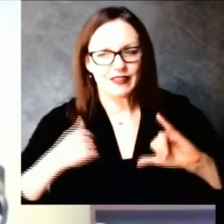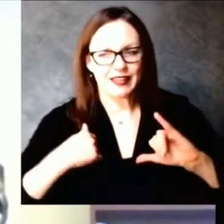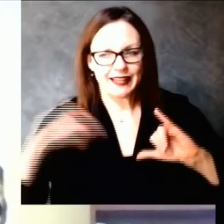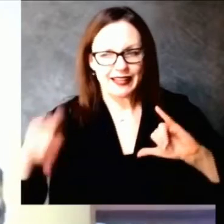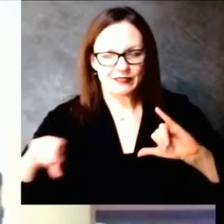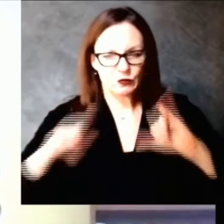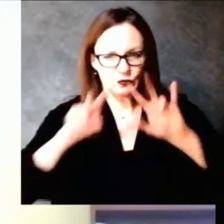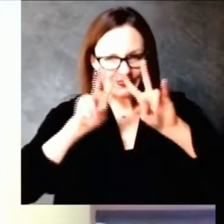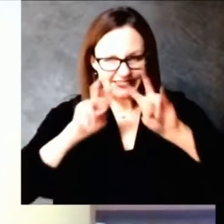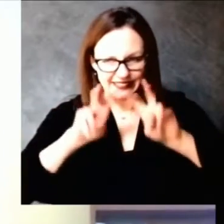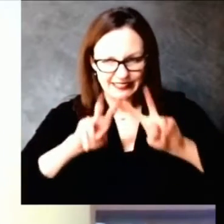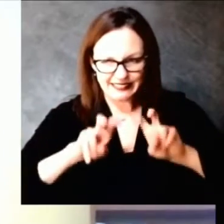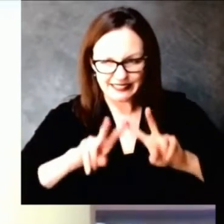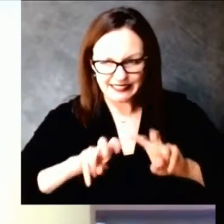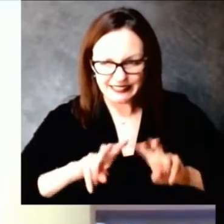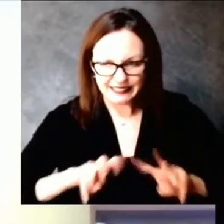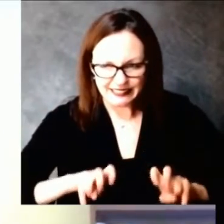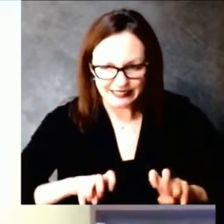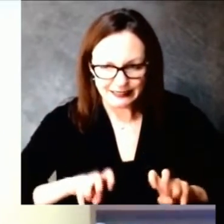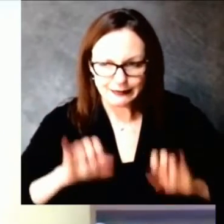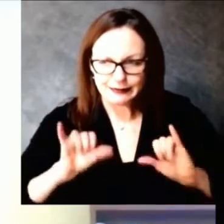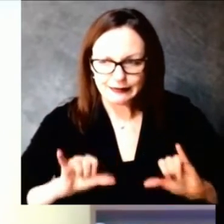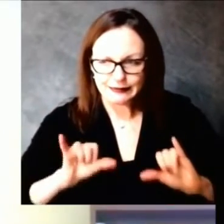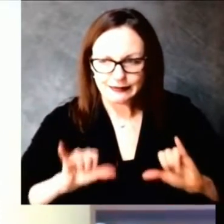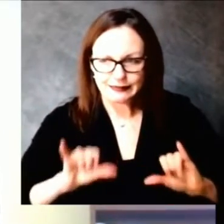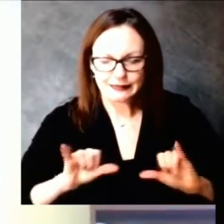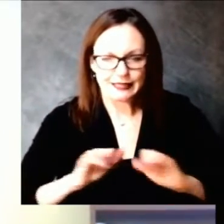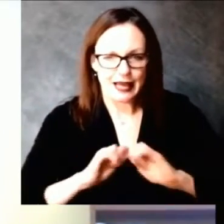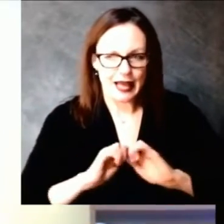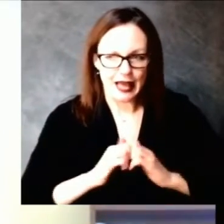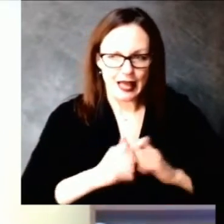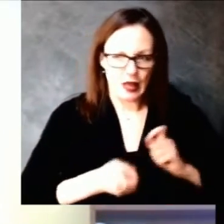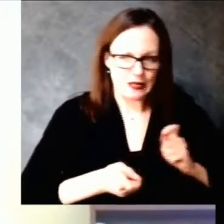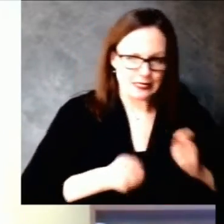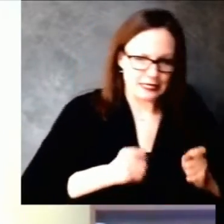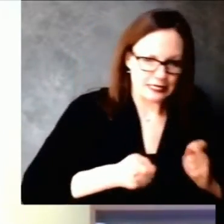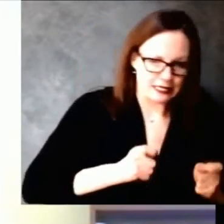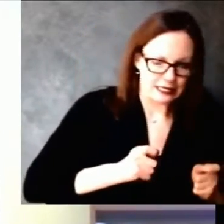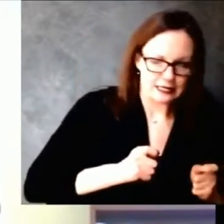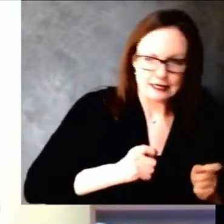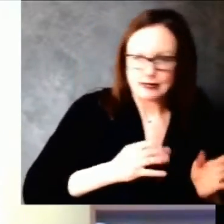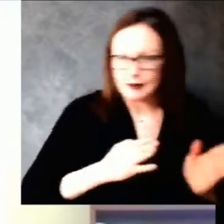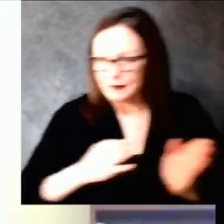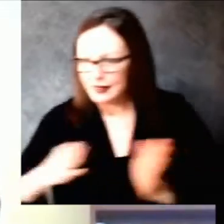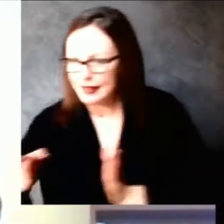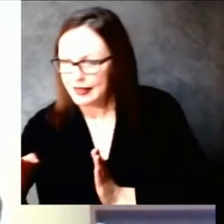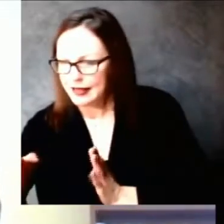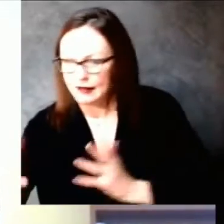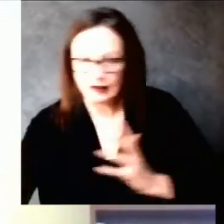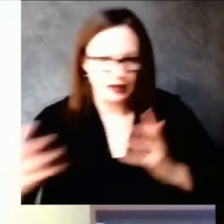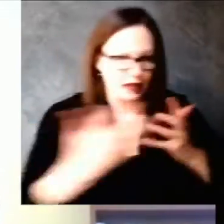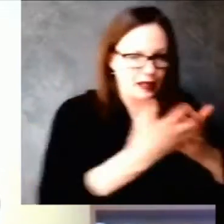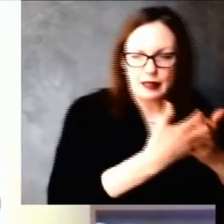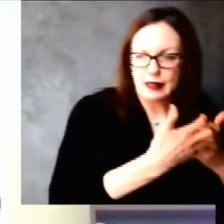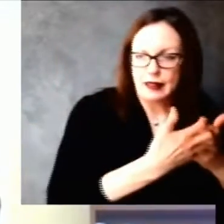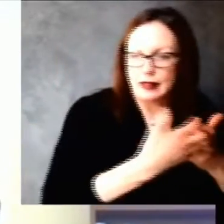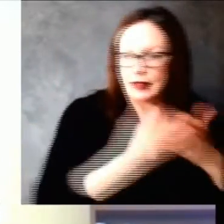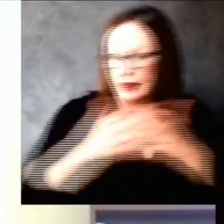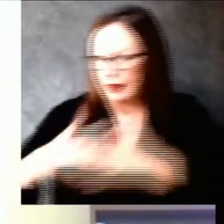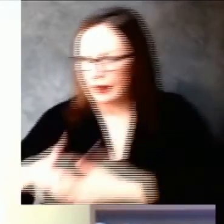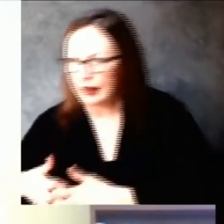as we've moved along and so yes our team is definitely looking at our allocation strategy